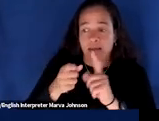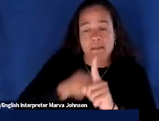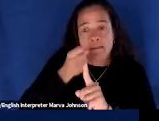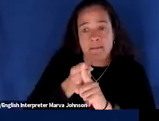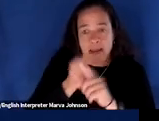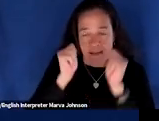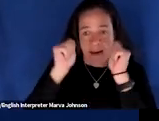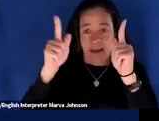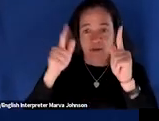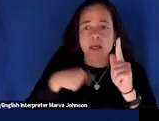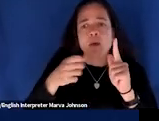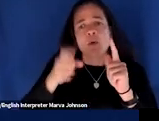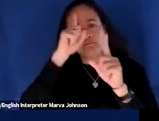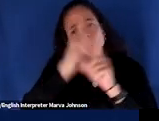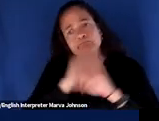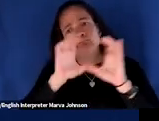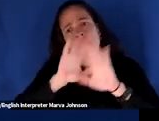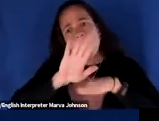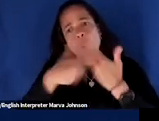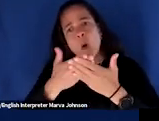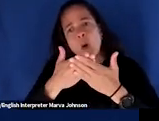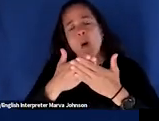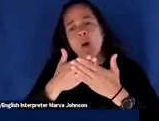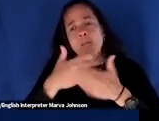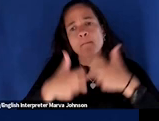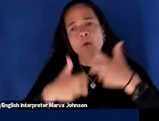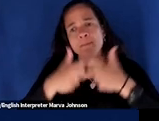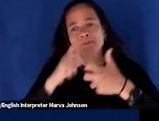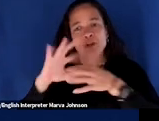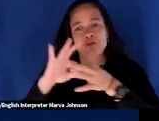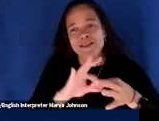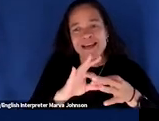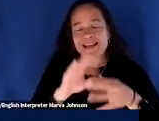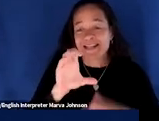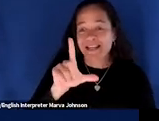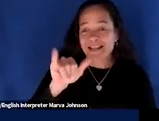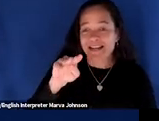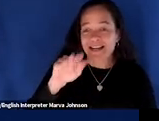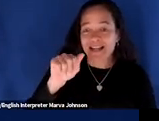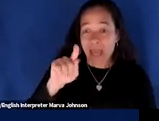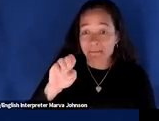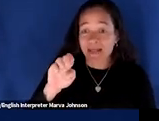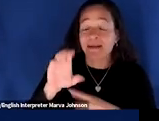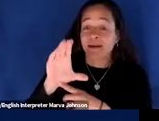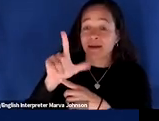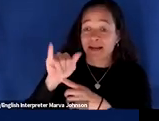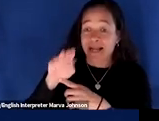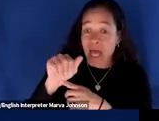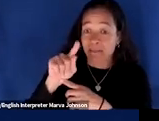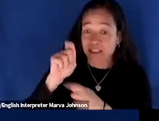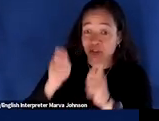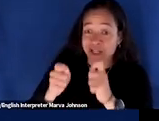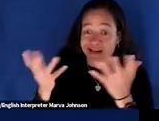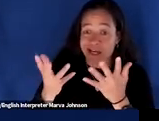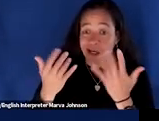all problems are now climate related problems climate change is here it's now it's not coming